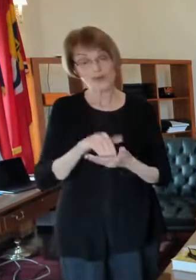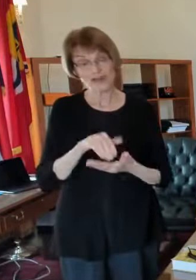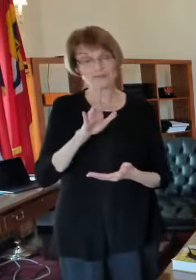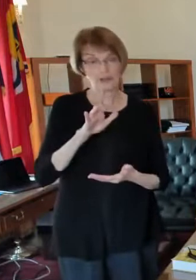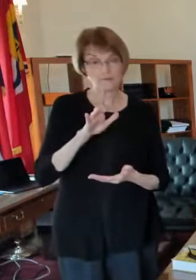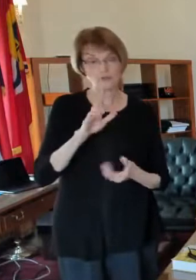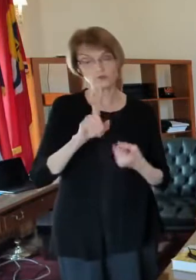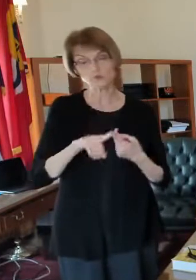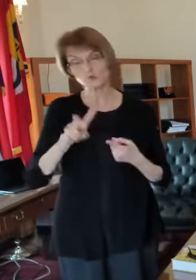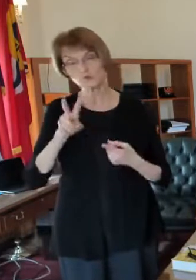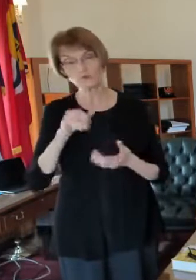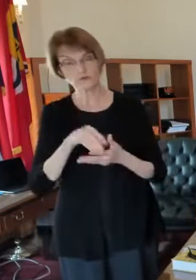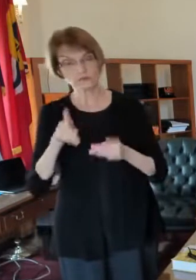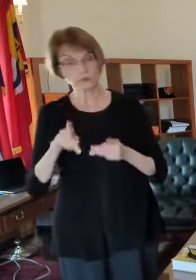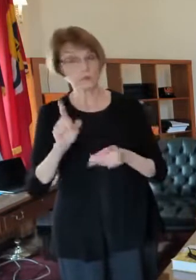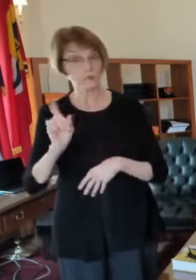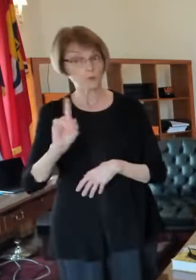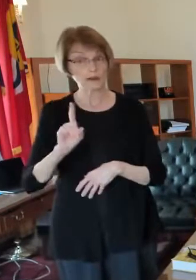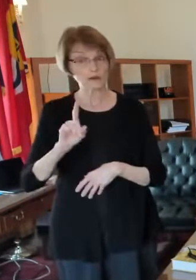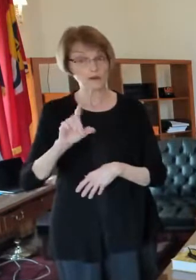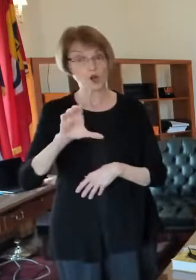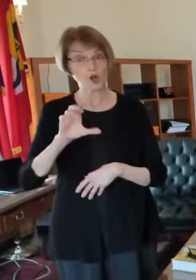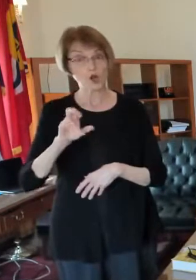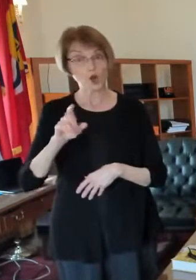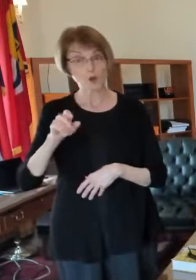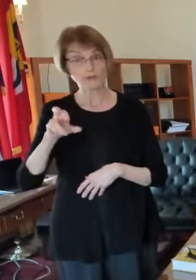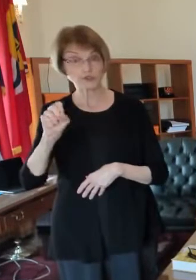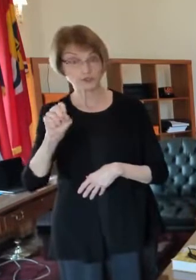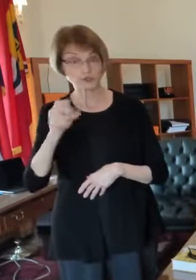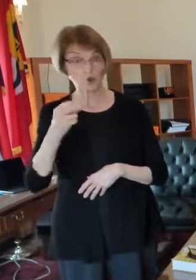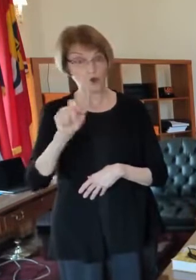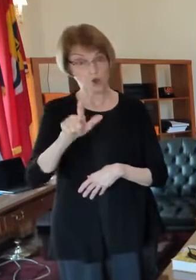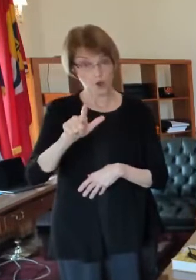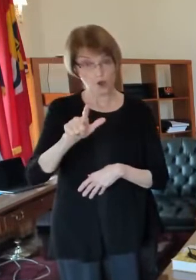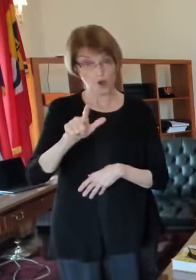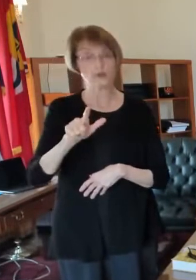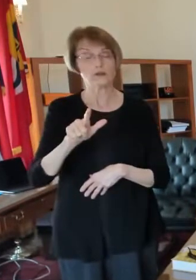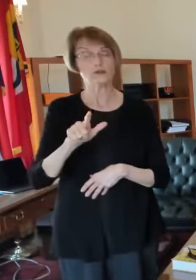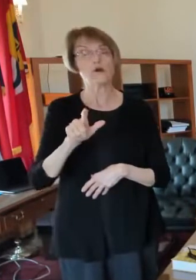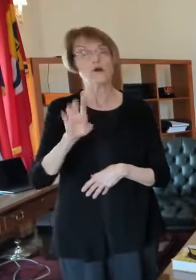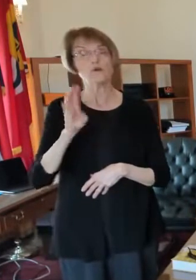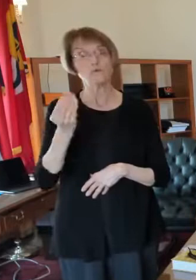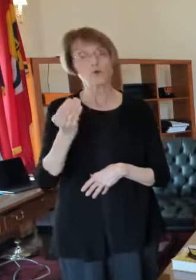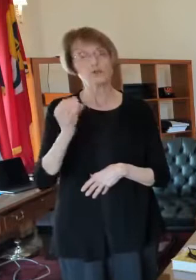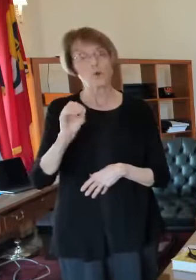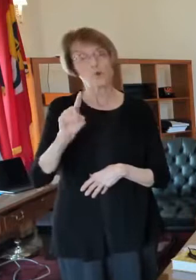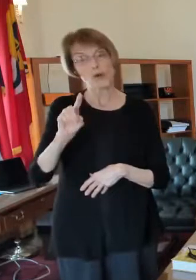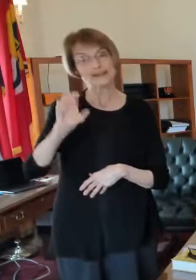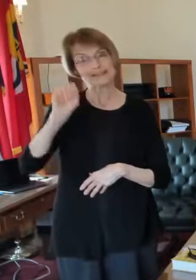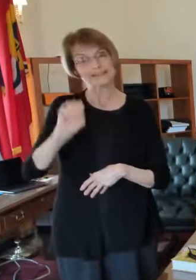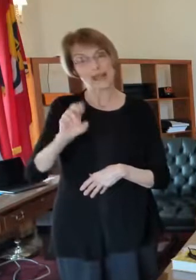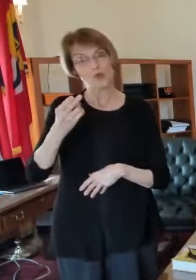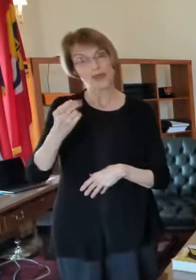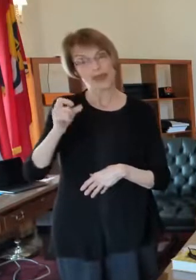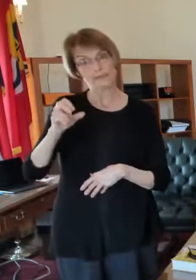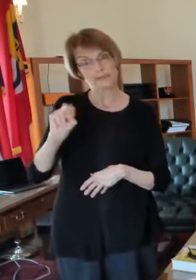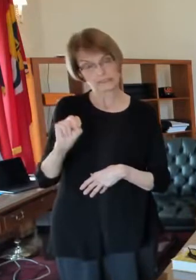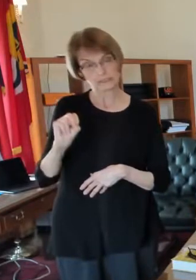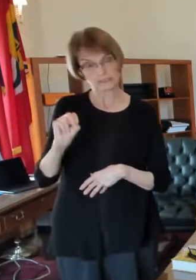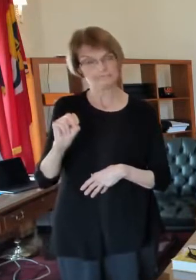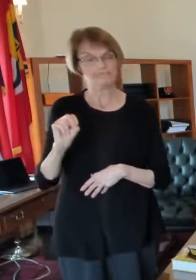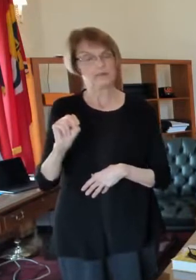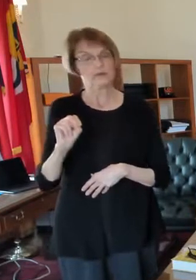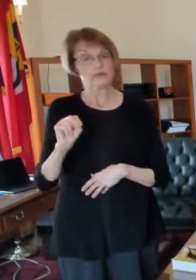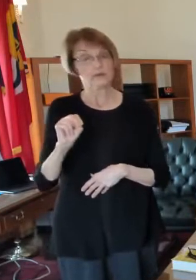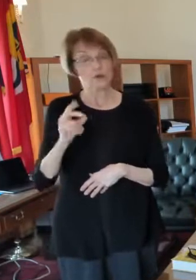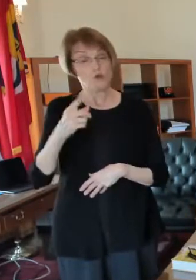2 000 people at the carpenter's hall which is at 1401 south hampton and the folks invited there are folks with more south st louis